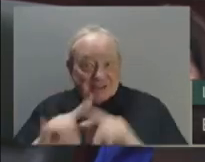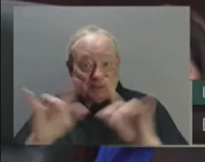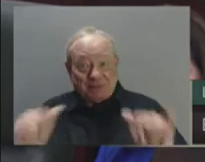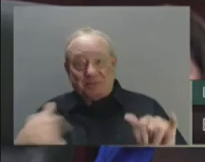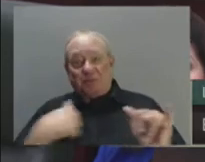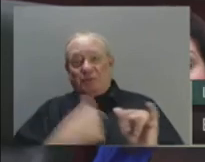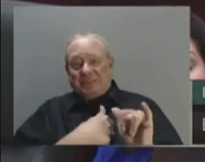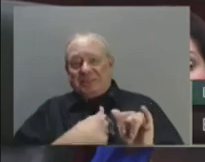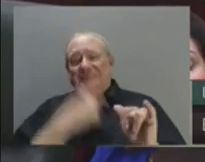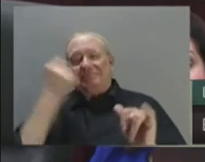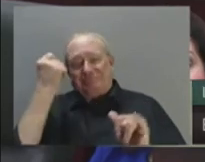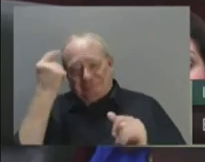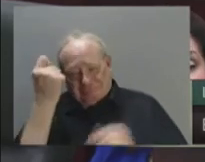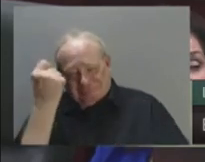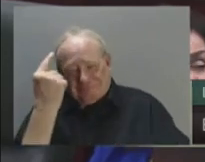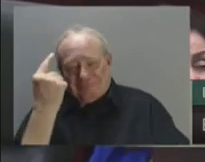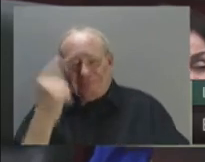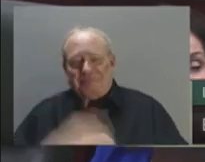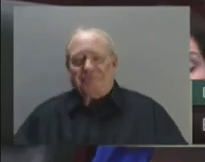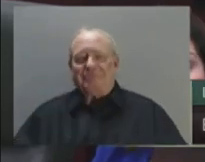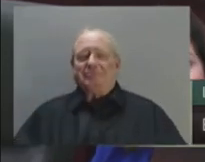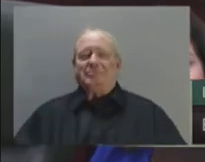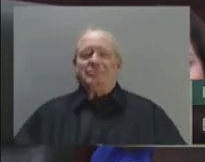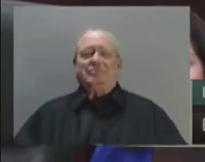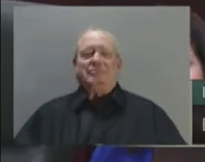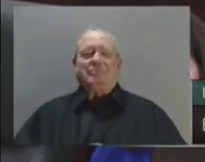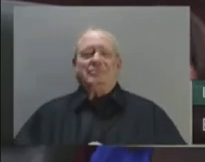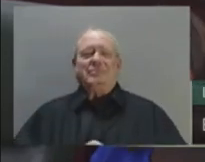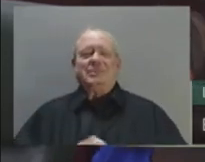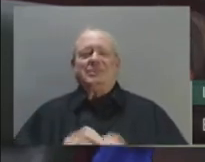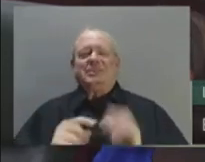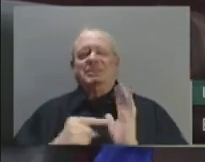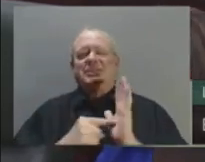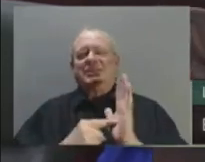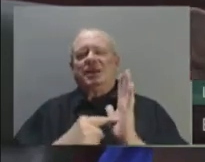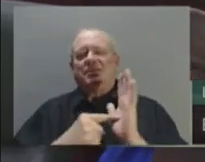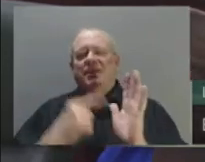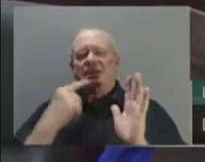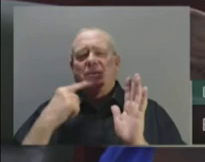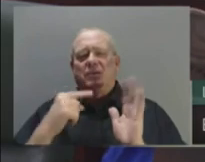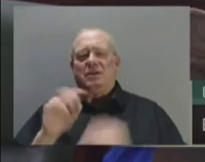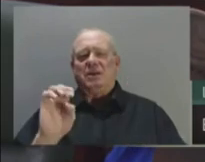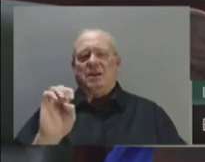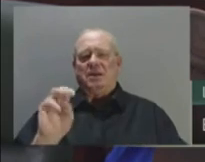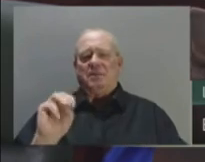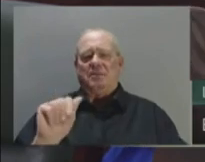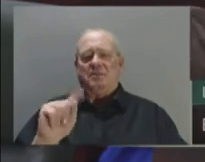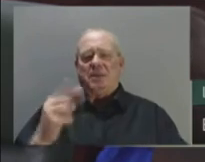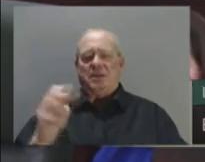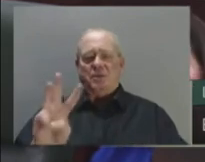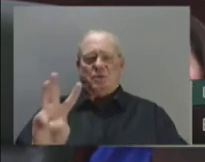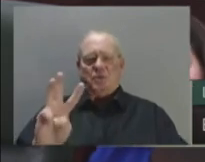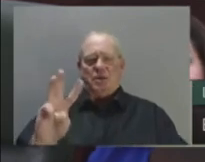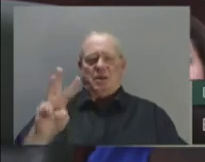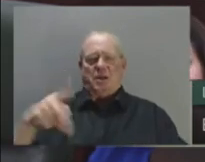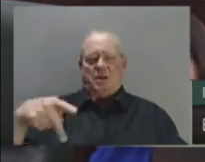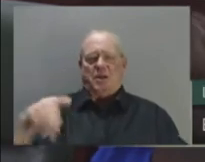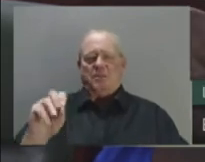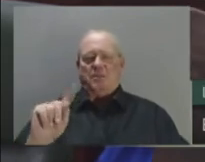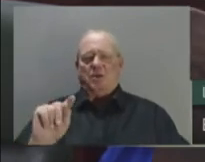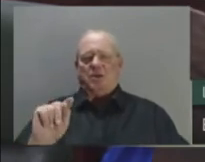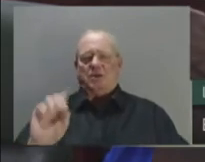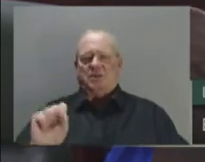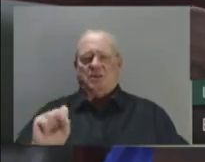from every corner of our province. People like Matthew Potts from Samson Cree Nation, who opened up his restaurant's kitchen to Ukrainian